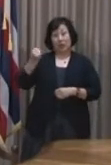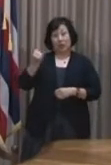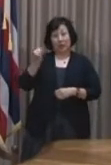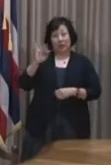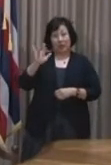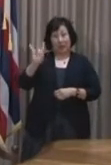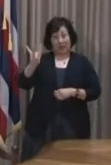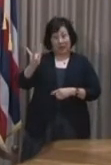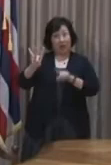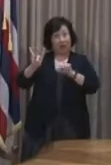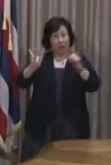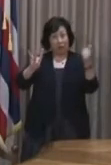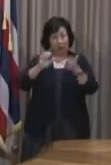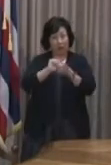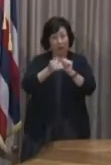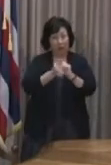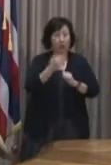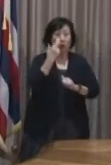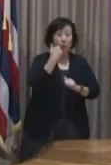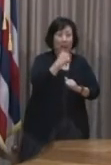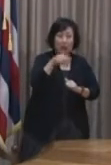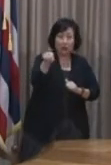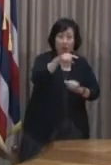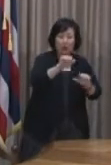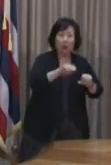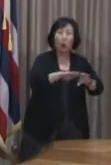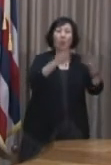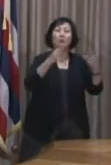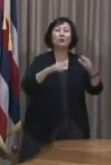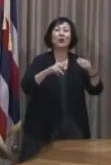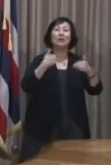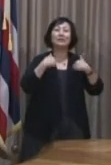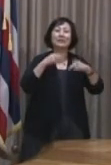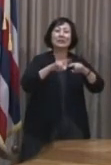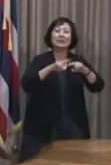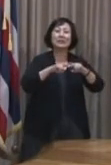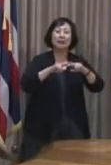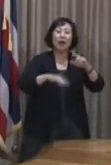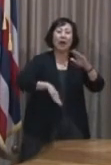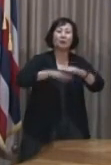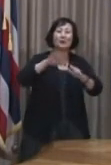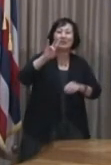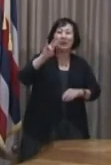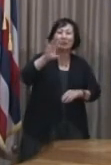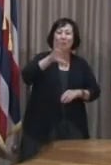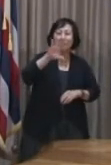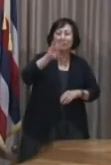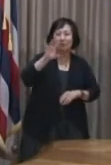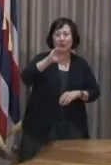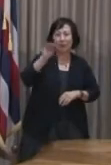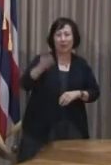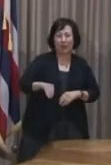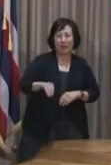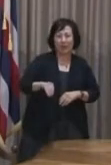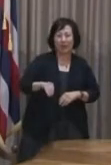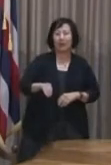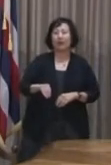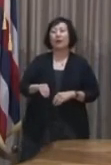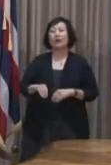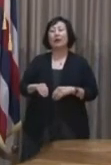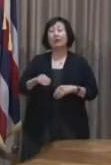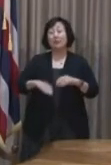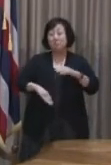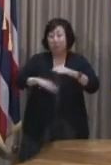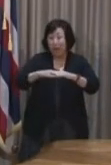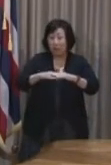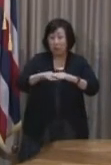restaurants will be able to see up to 75% of their capacity with maximum group